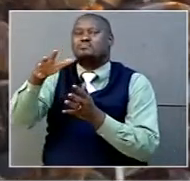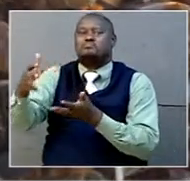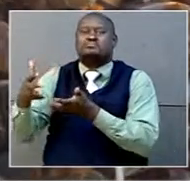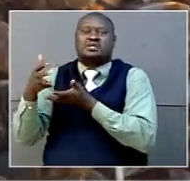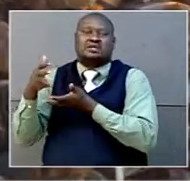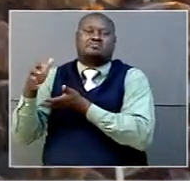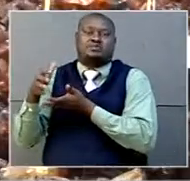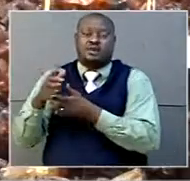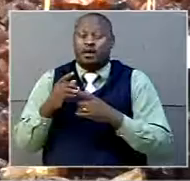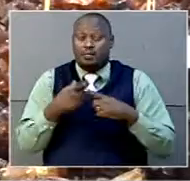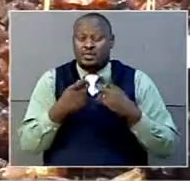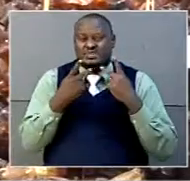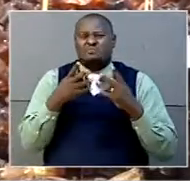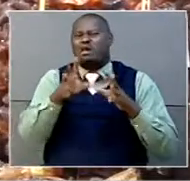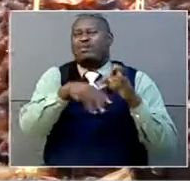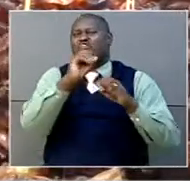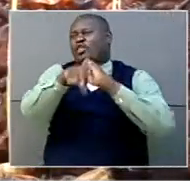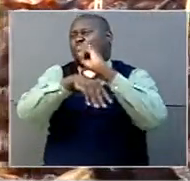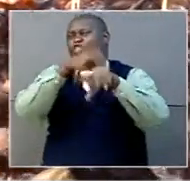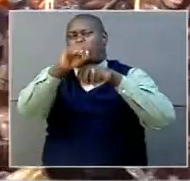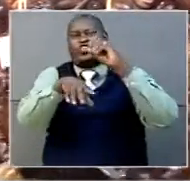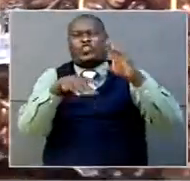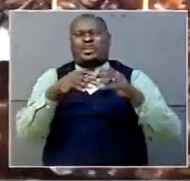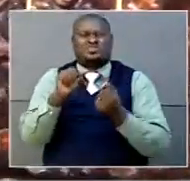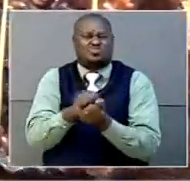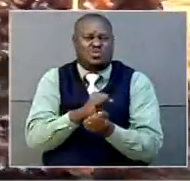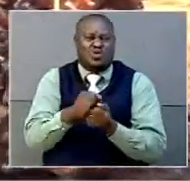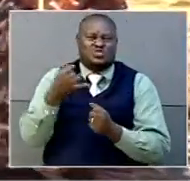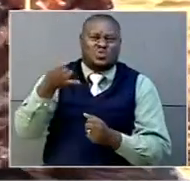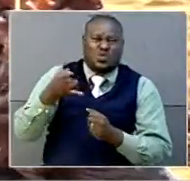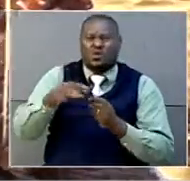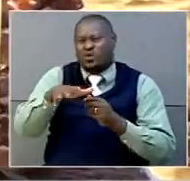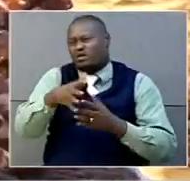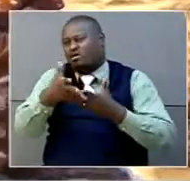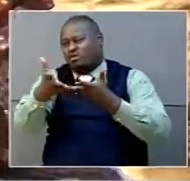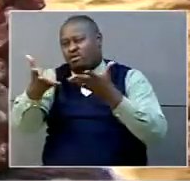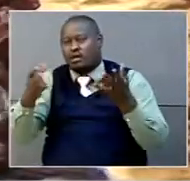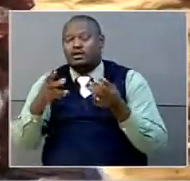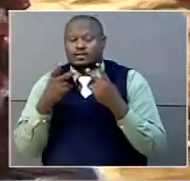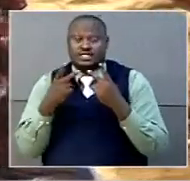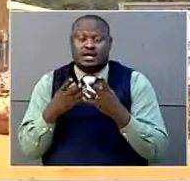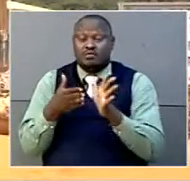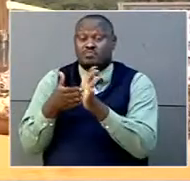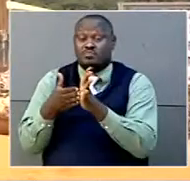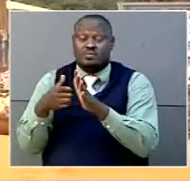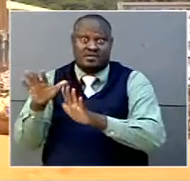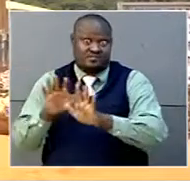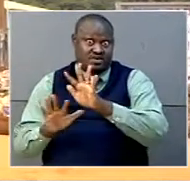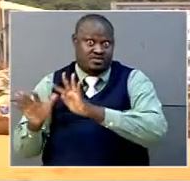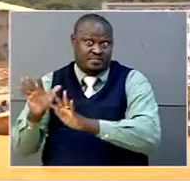poorly disposed trash, including plastics, ends up clogging the sewage systems, and this comes with associated effects on the environment.